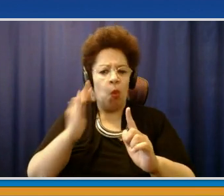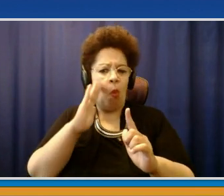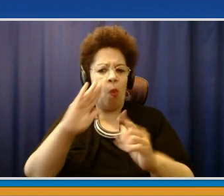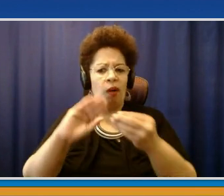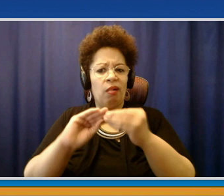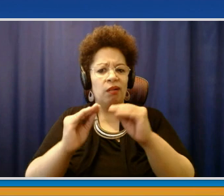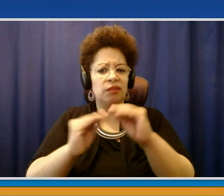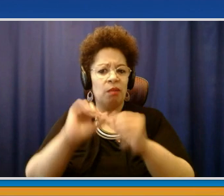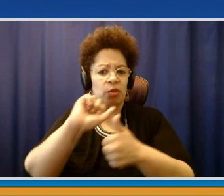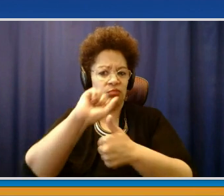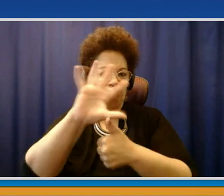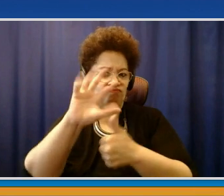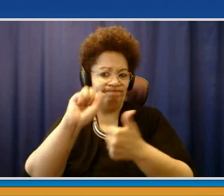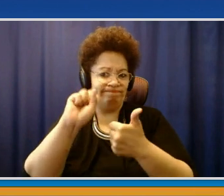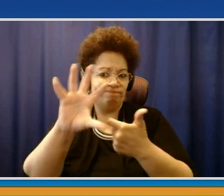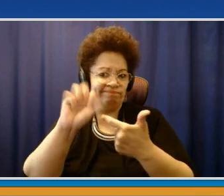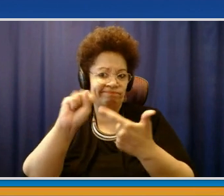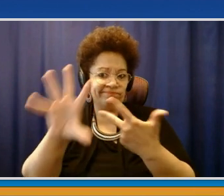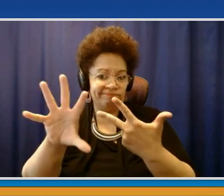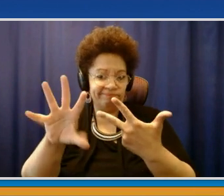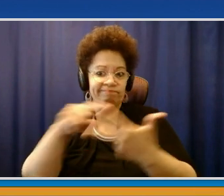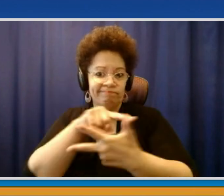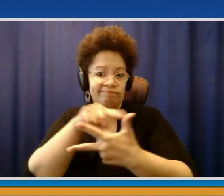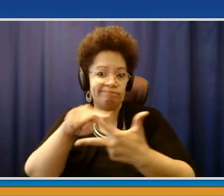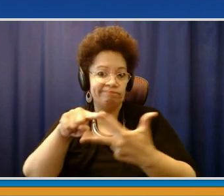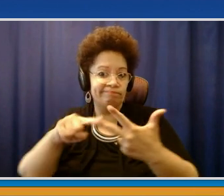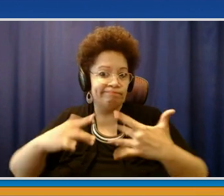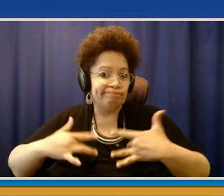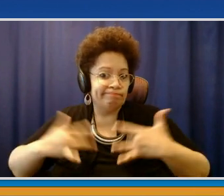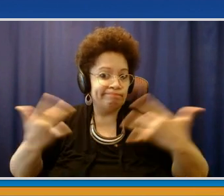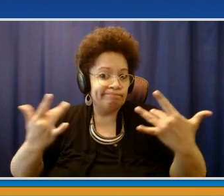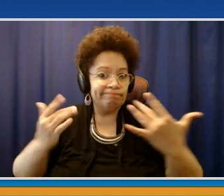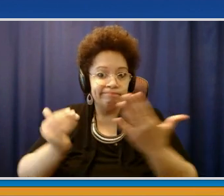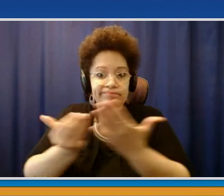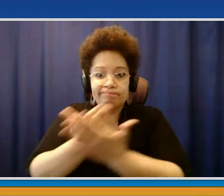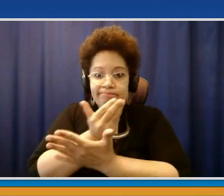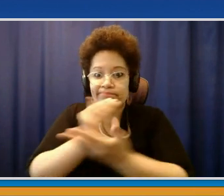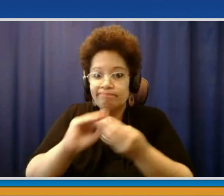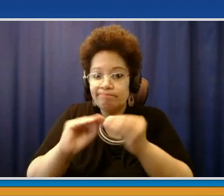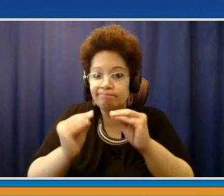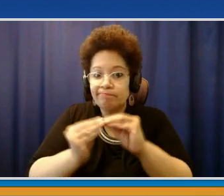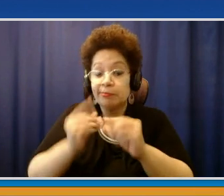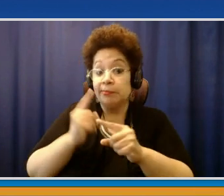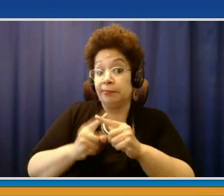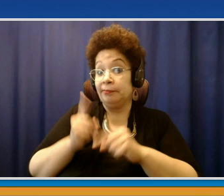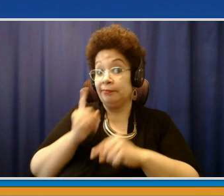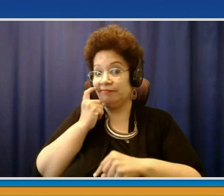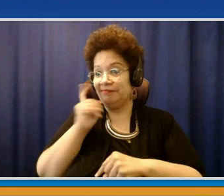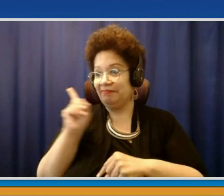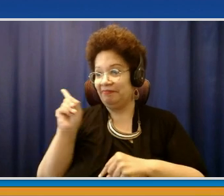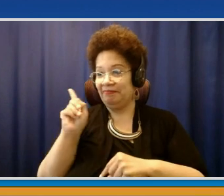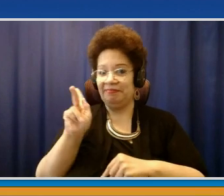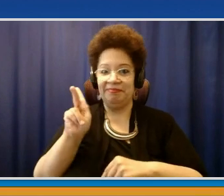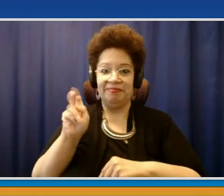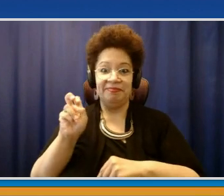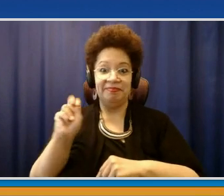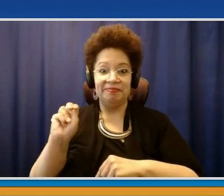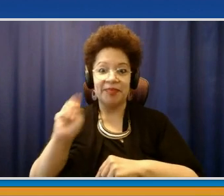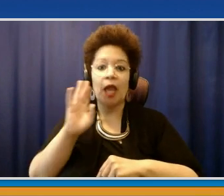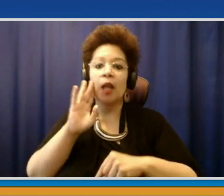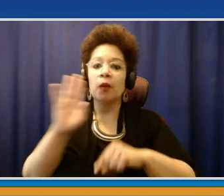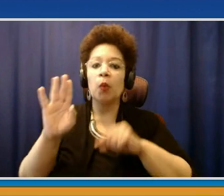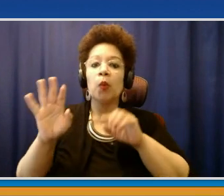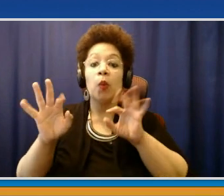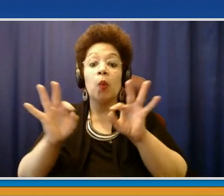as I always am, by our Deputy County Executive, Ken Jenkins, who's with me here, and he'll be reporting on some of our homebound vaccination plans. And then in a few